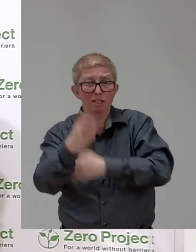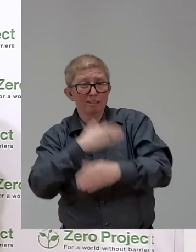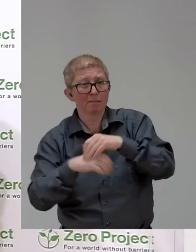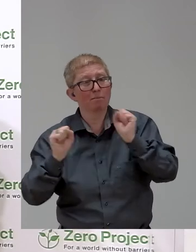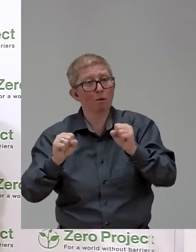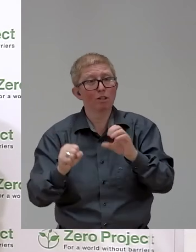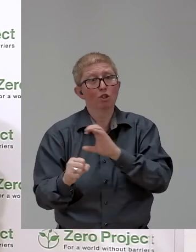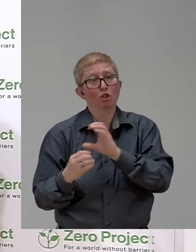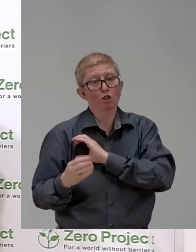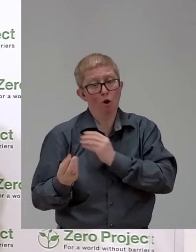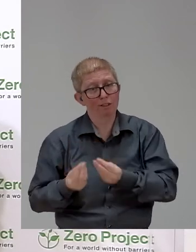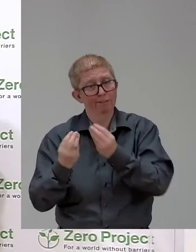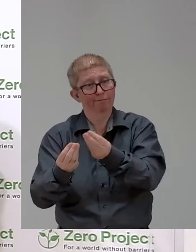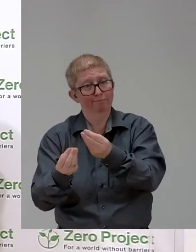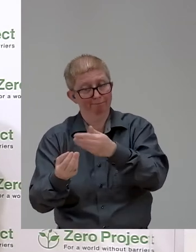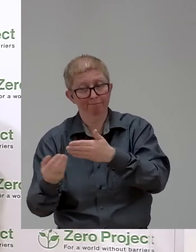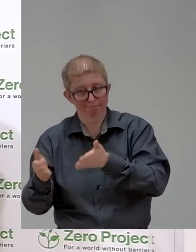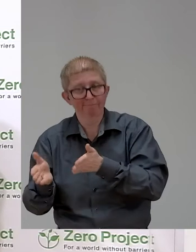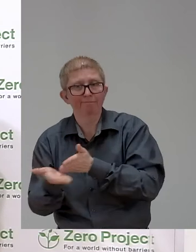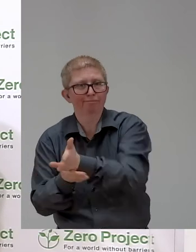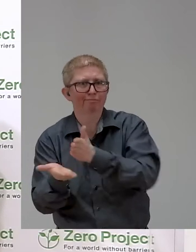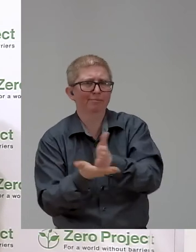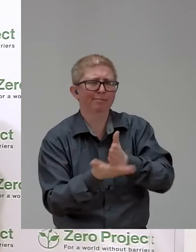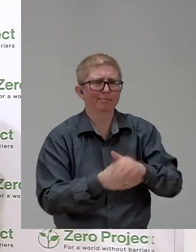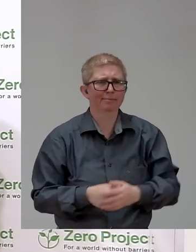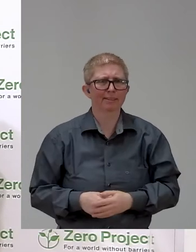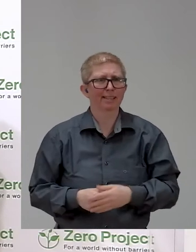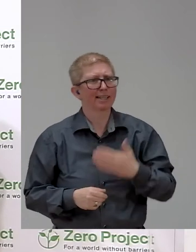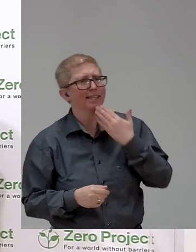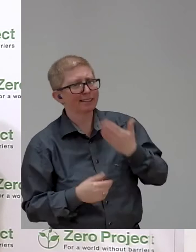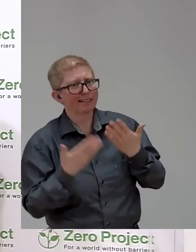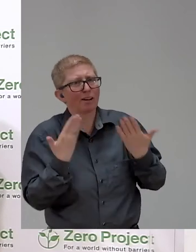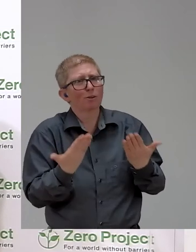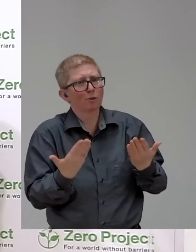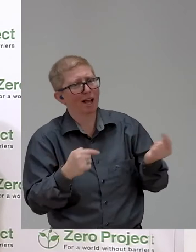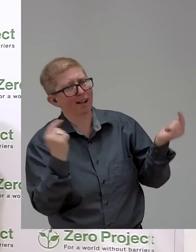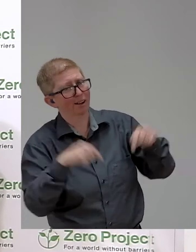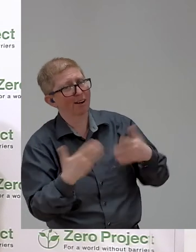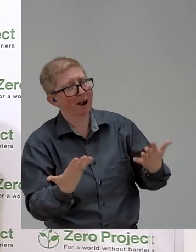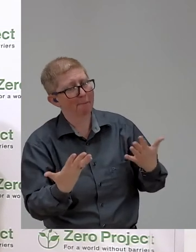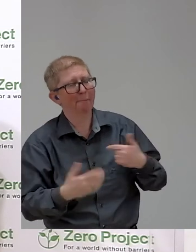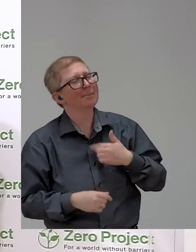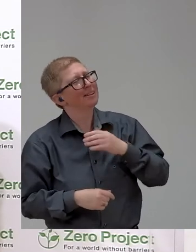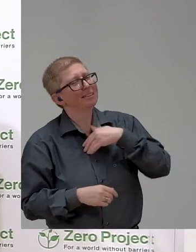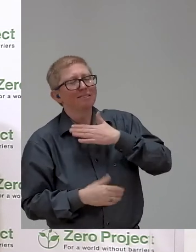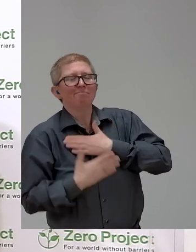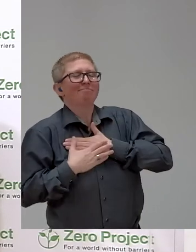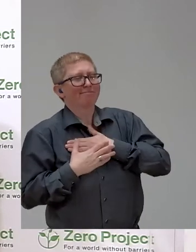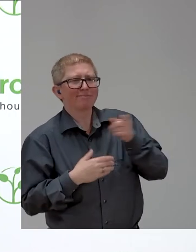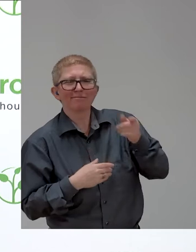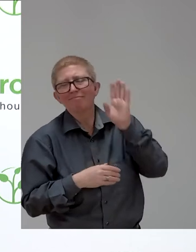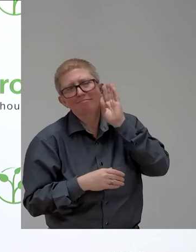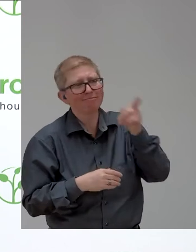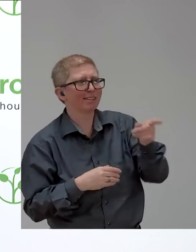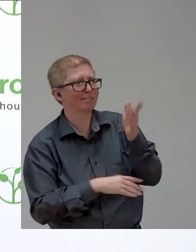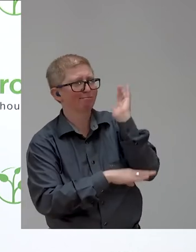that's it. Very good. Thank you, Franz. Always good to see you and to listen to you, above all. We continue with the second part